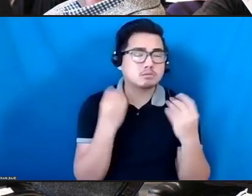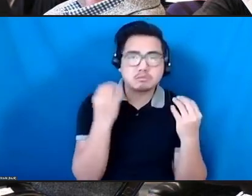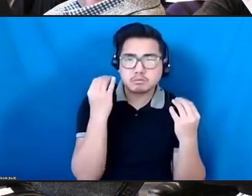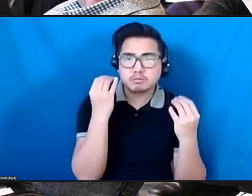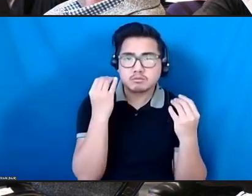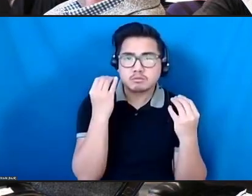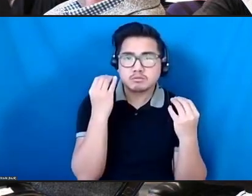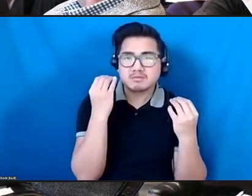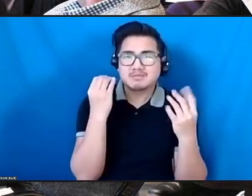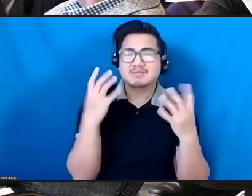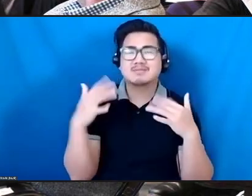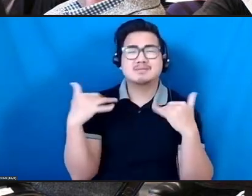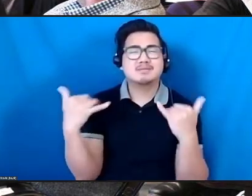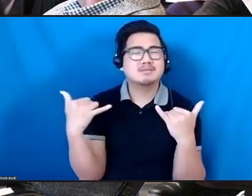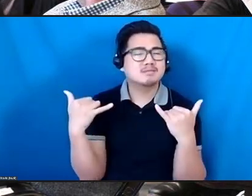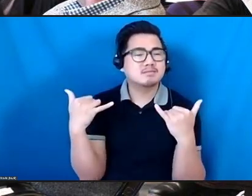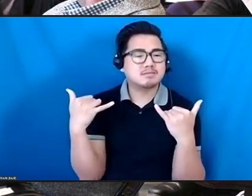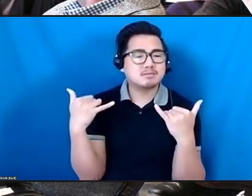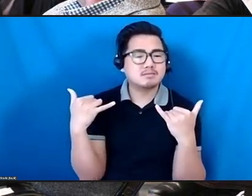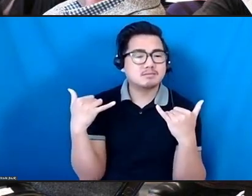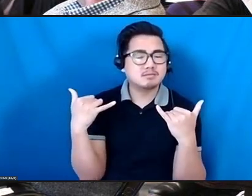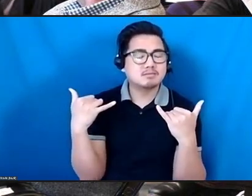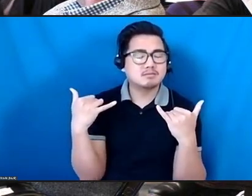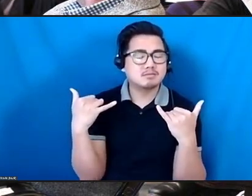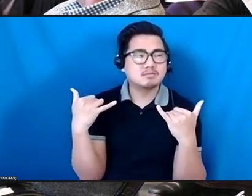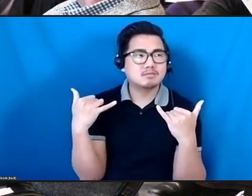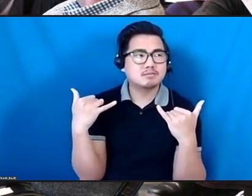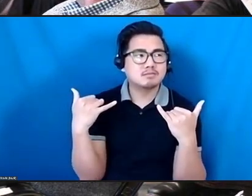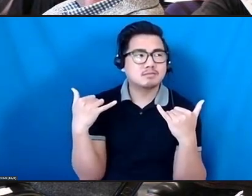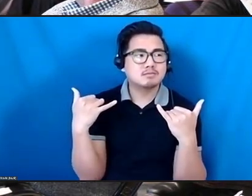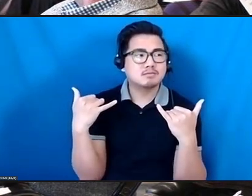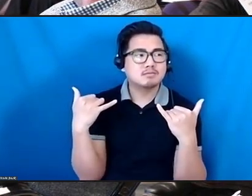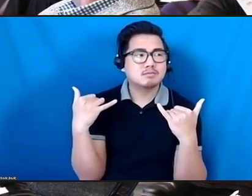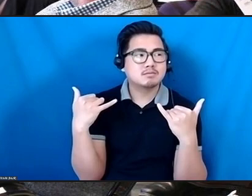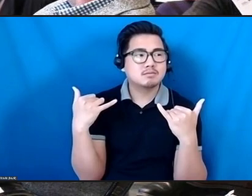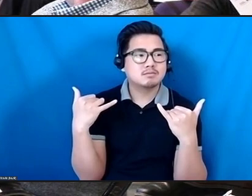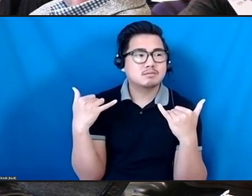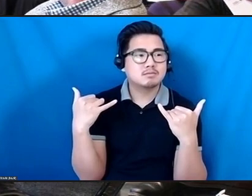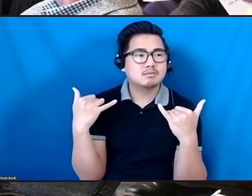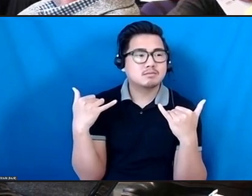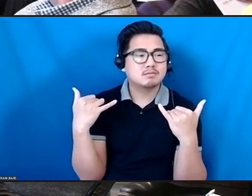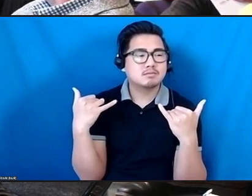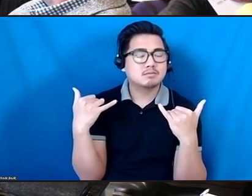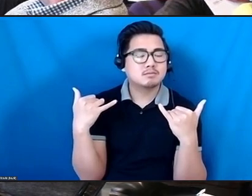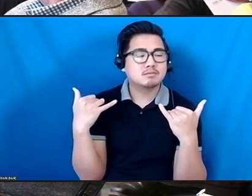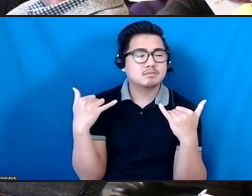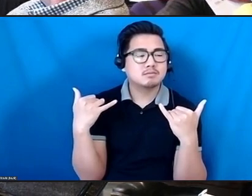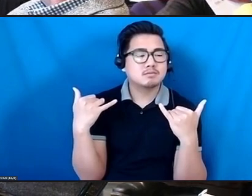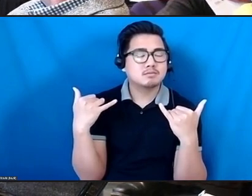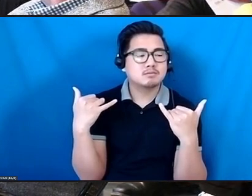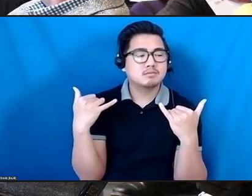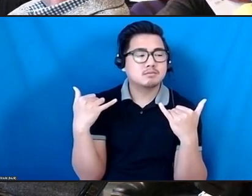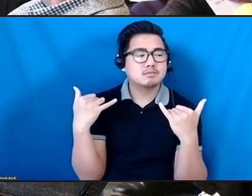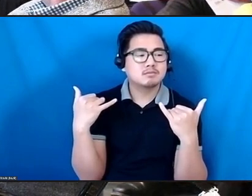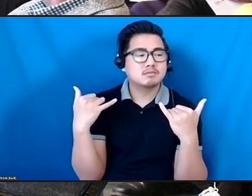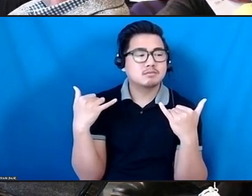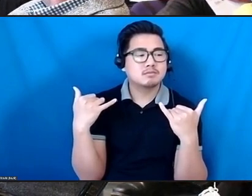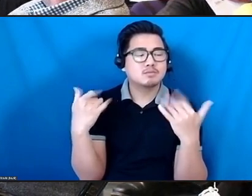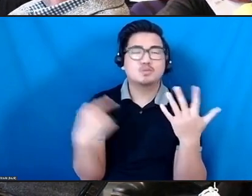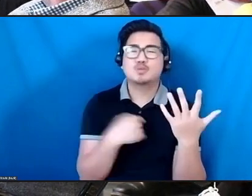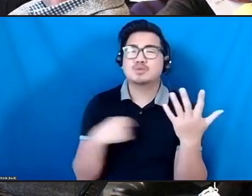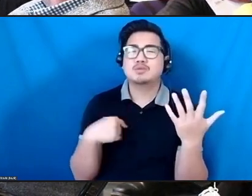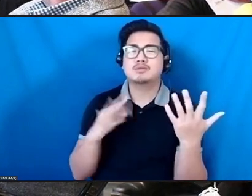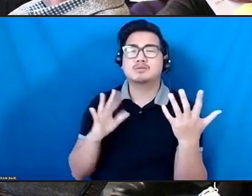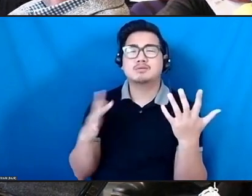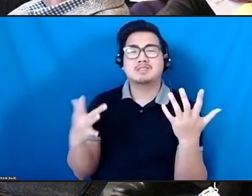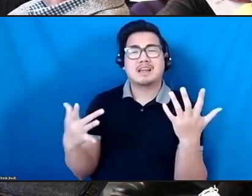into a guarantee of experience way of looking at the arts in this world. And I